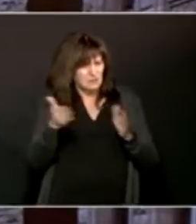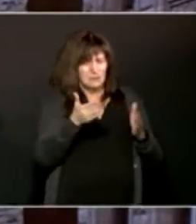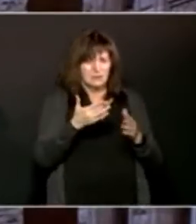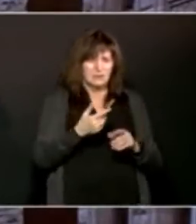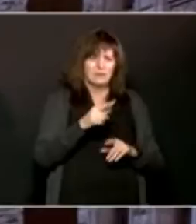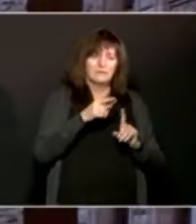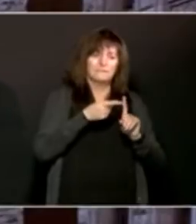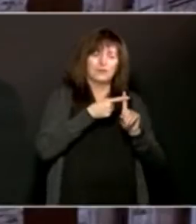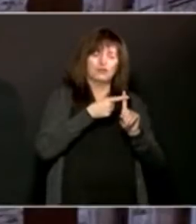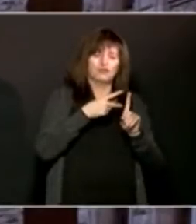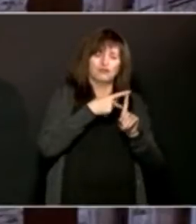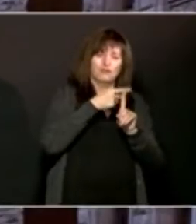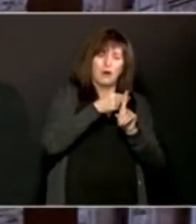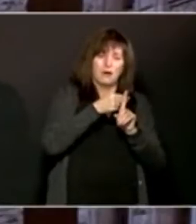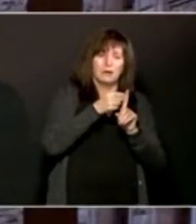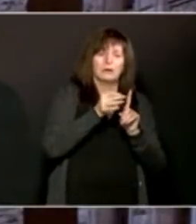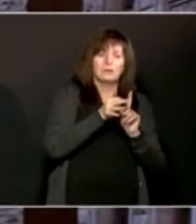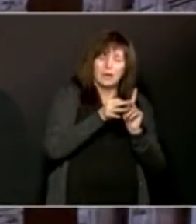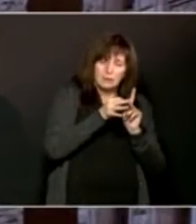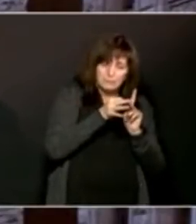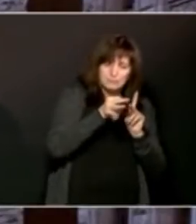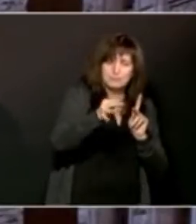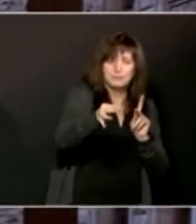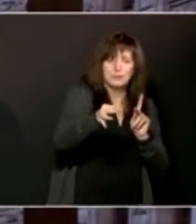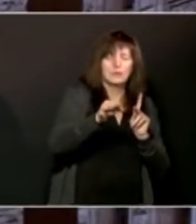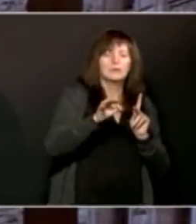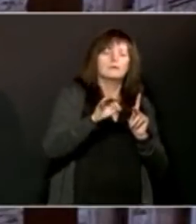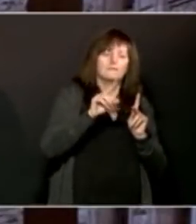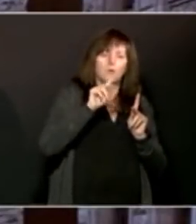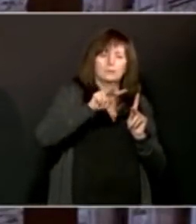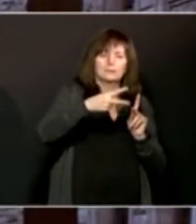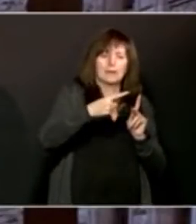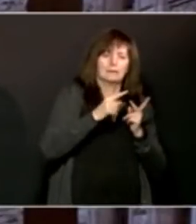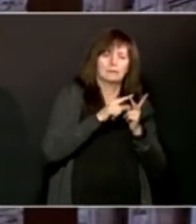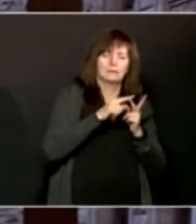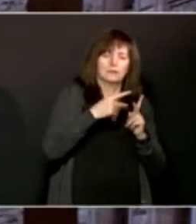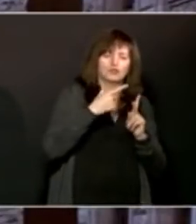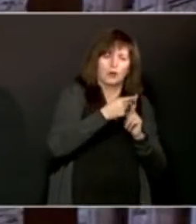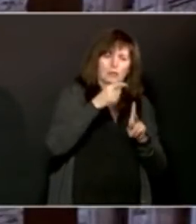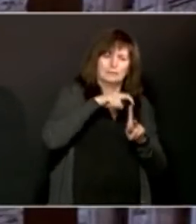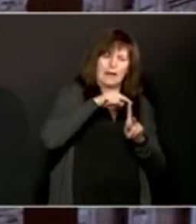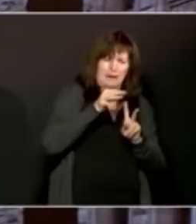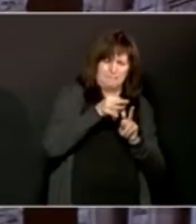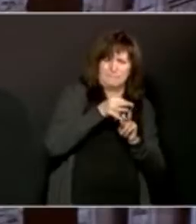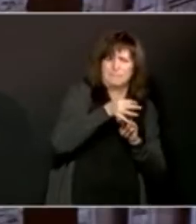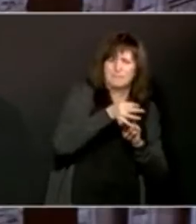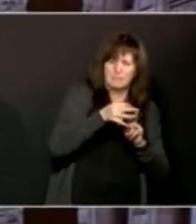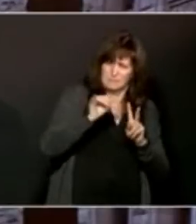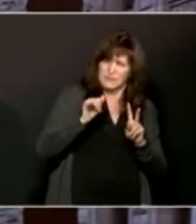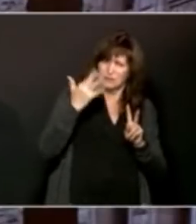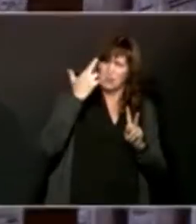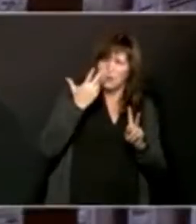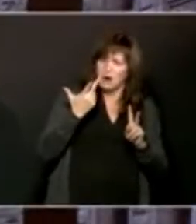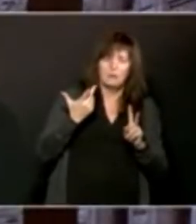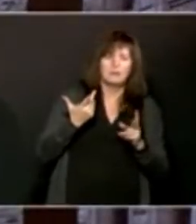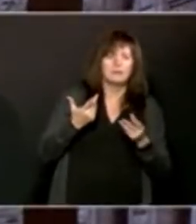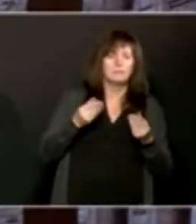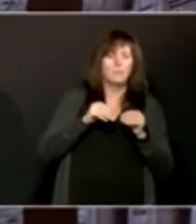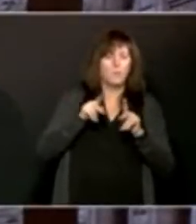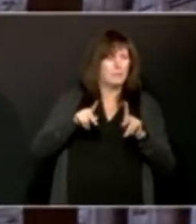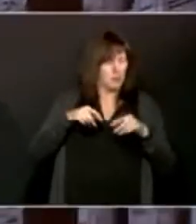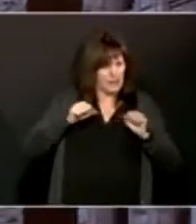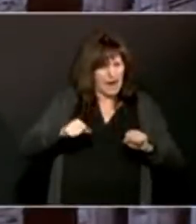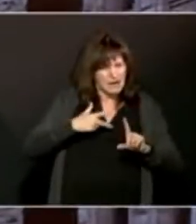having a longer distance for the second dose to try and get as many other people with the two dose with the one dose as soon as possible so that they get the